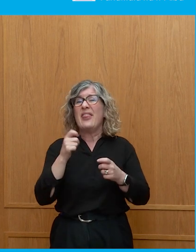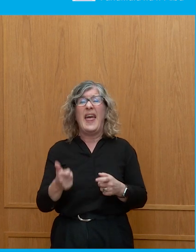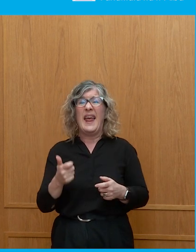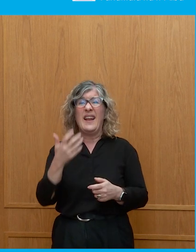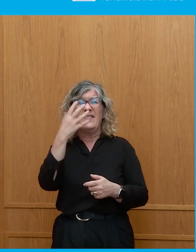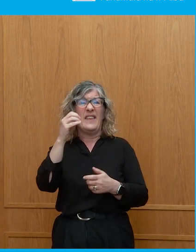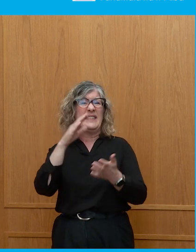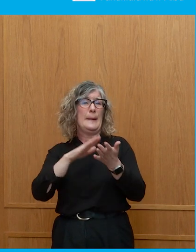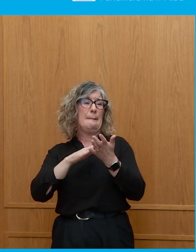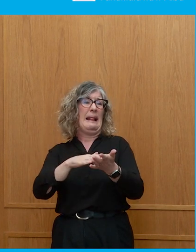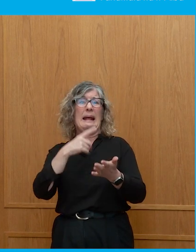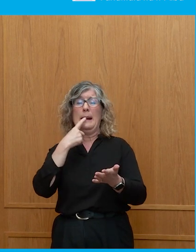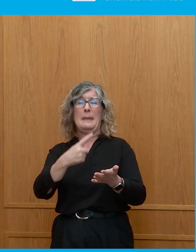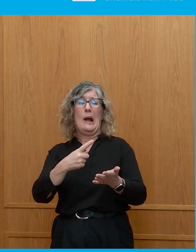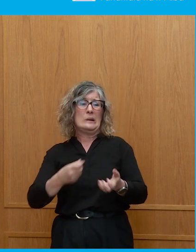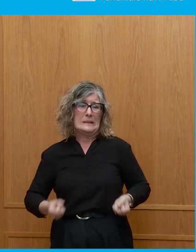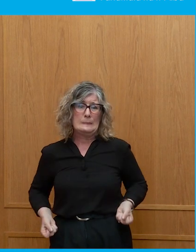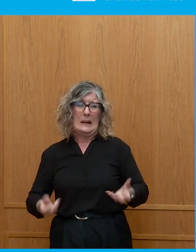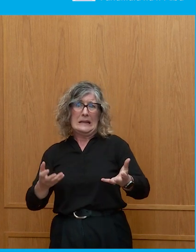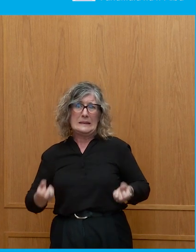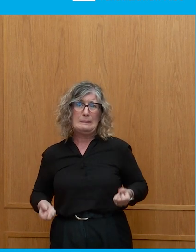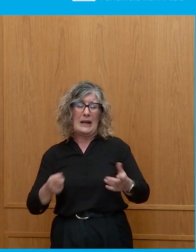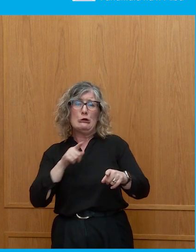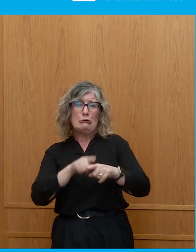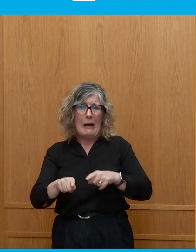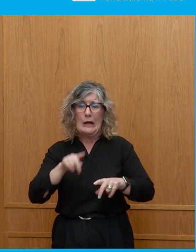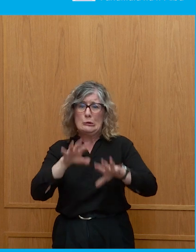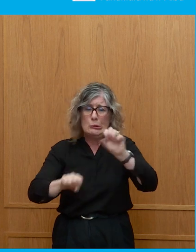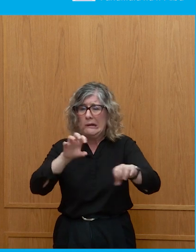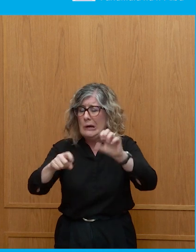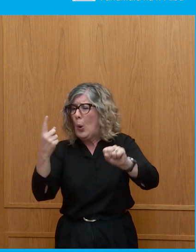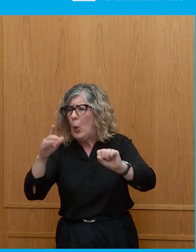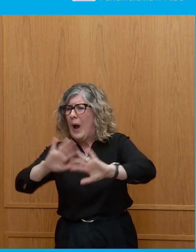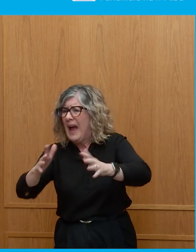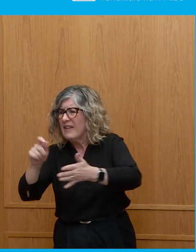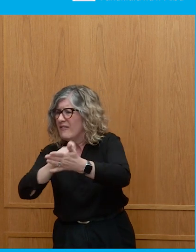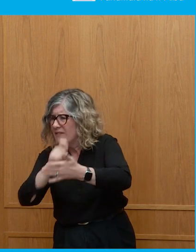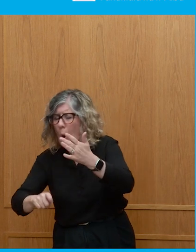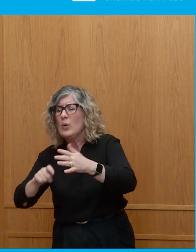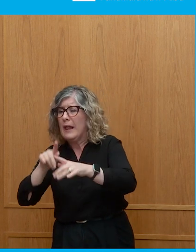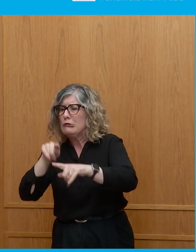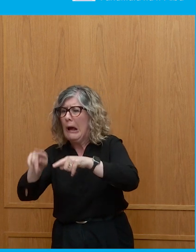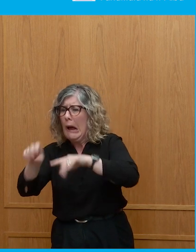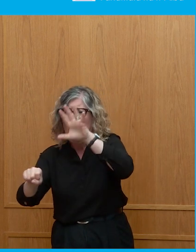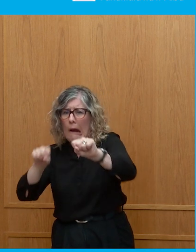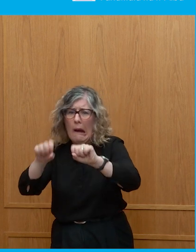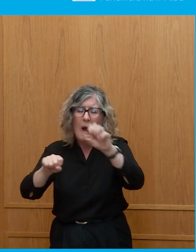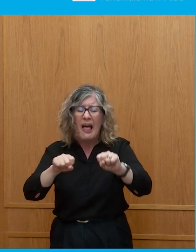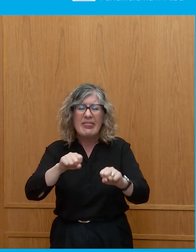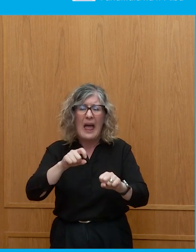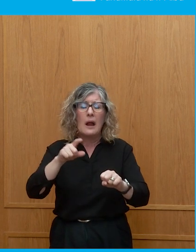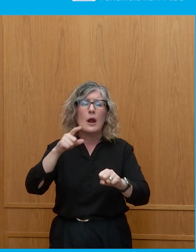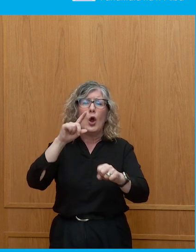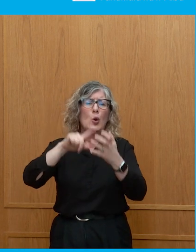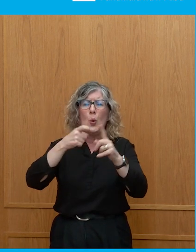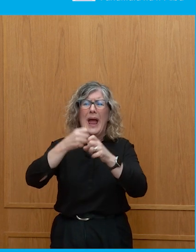million spent by local authorities trying to find out who hadn't voted. And that would then lead to the Scottish, the UK government holding a